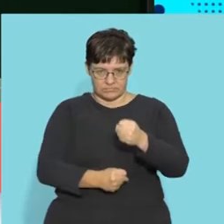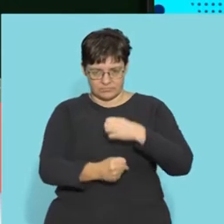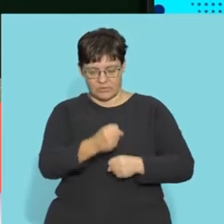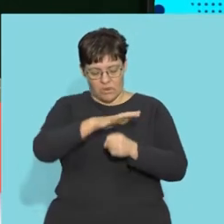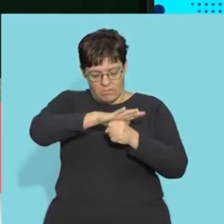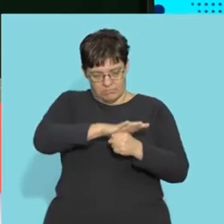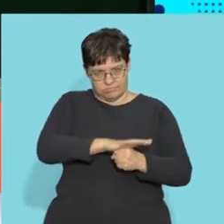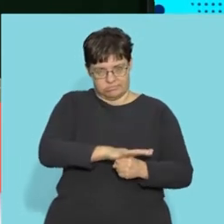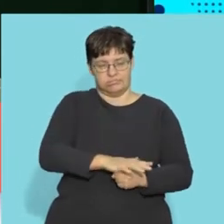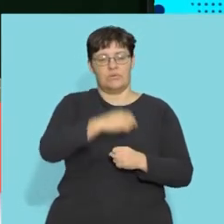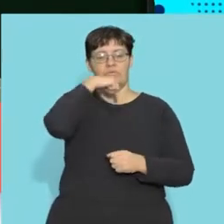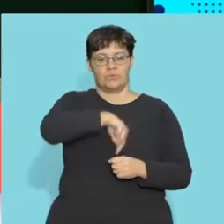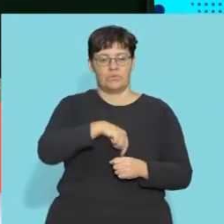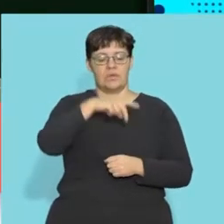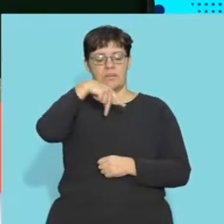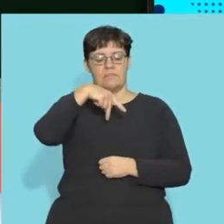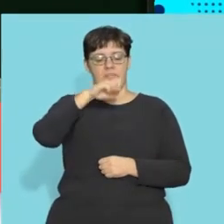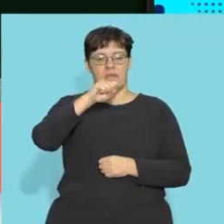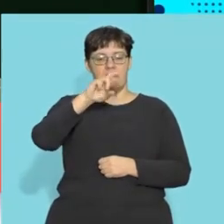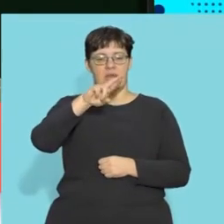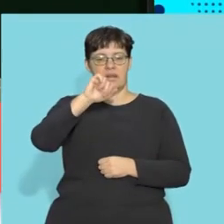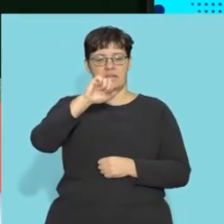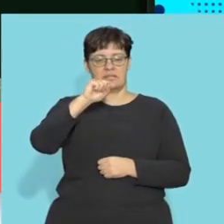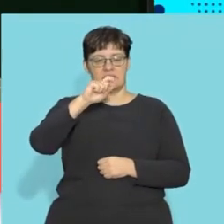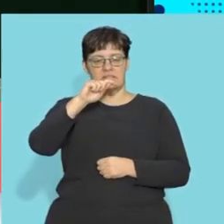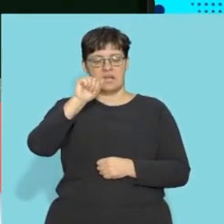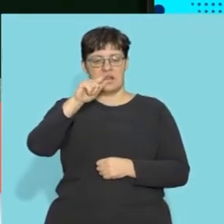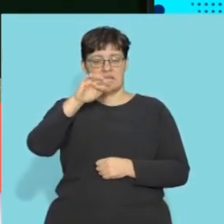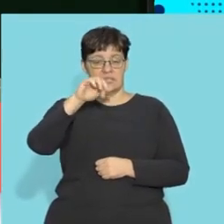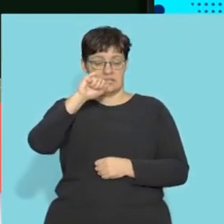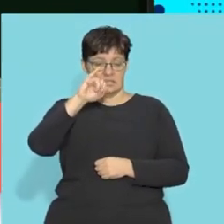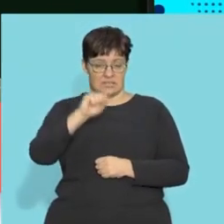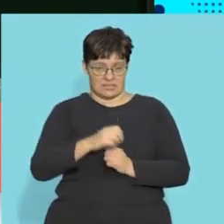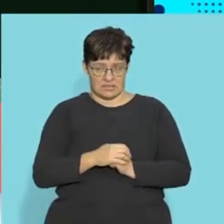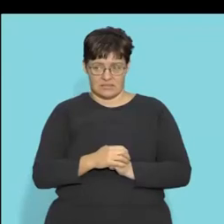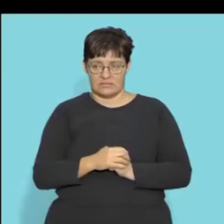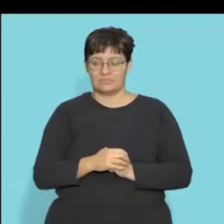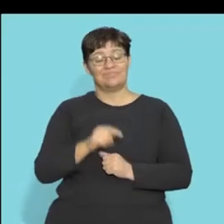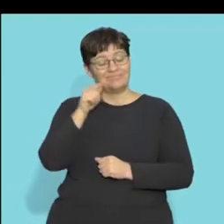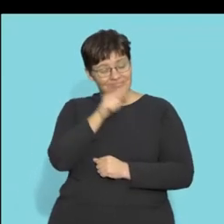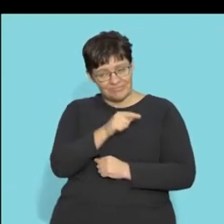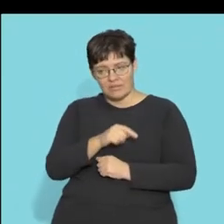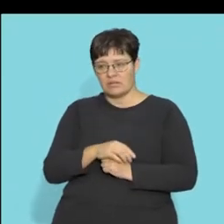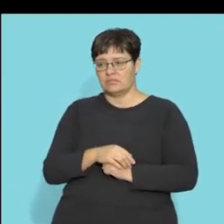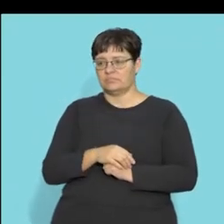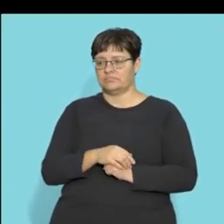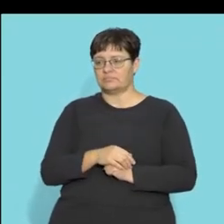so that the food can be pushed down that is peristalsis now the medulla oblongata also